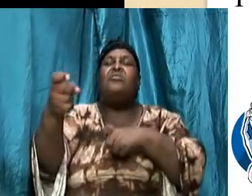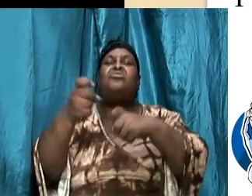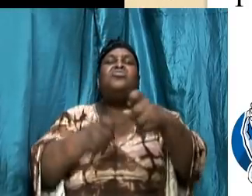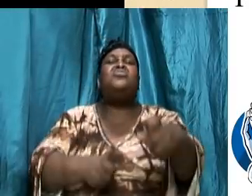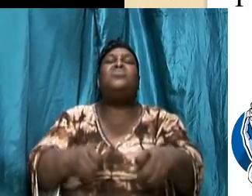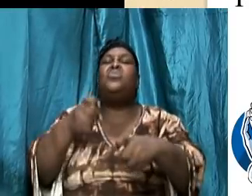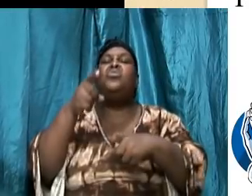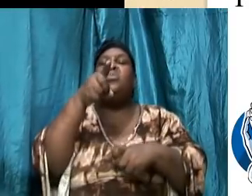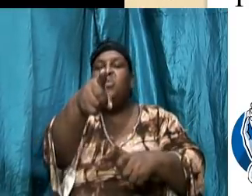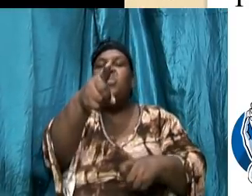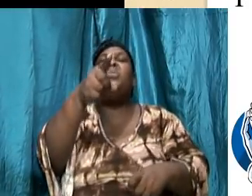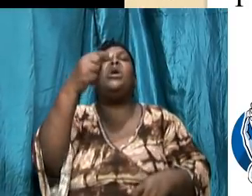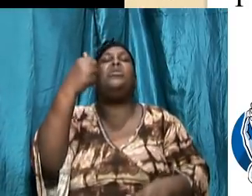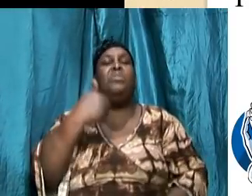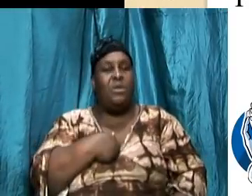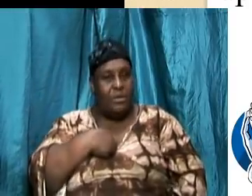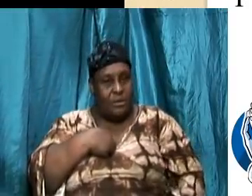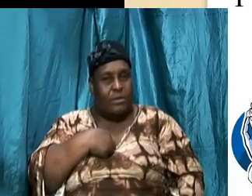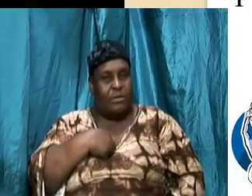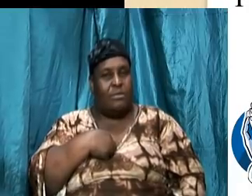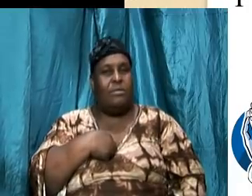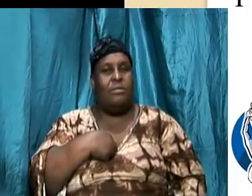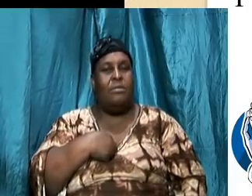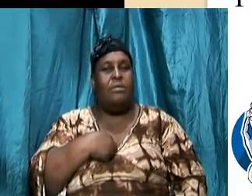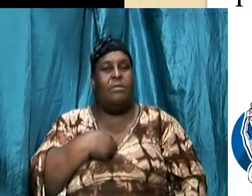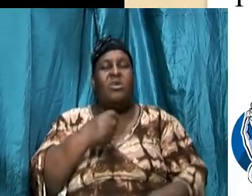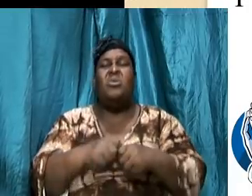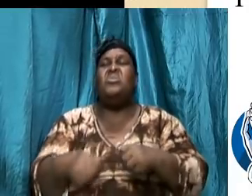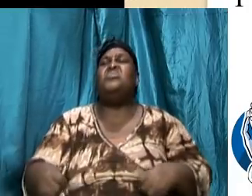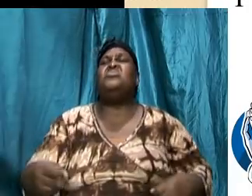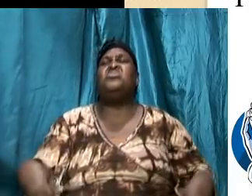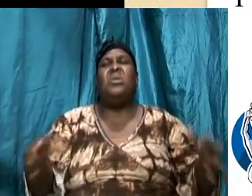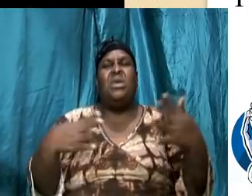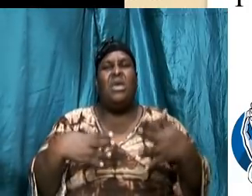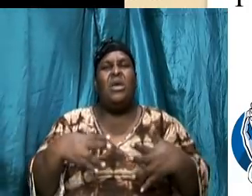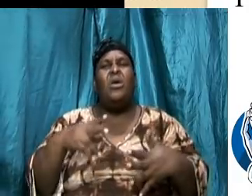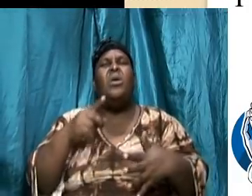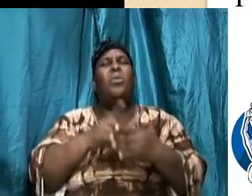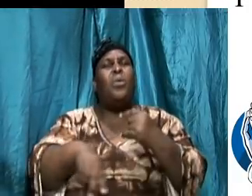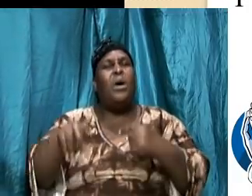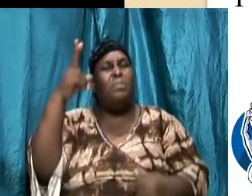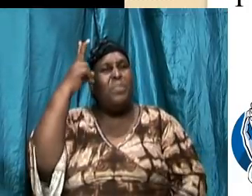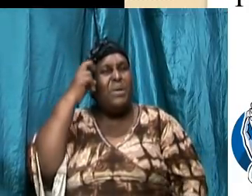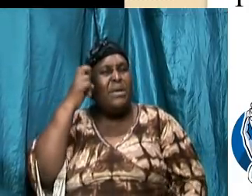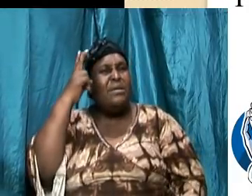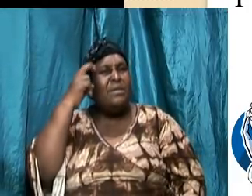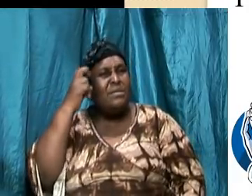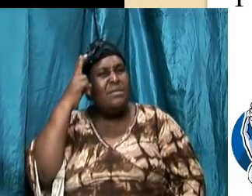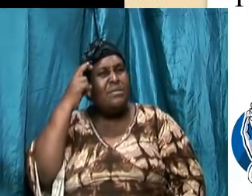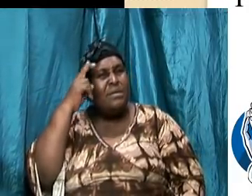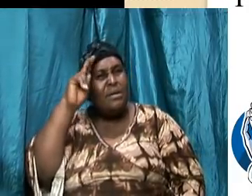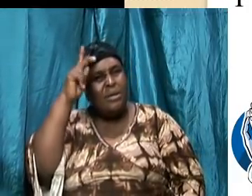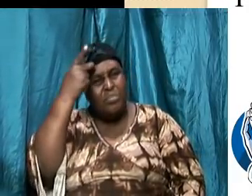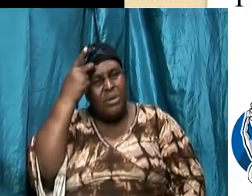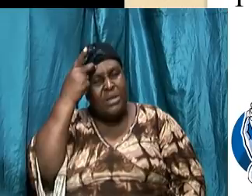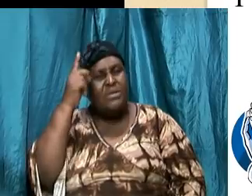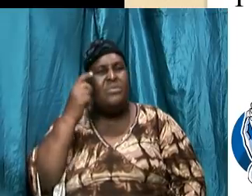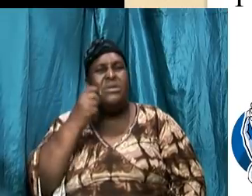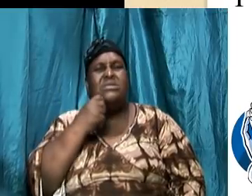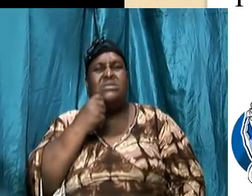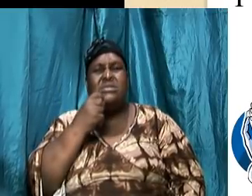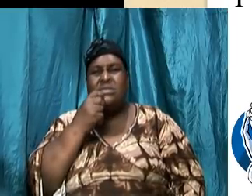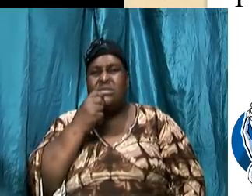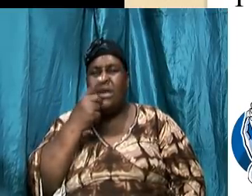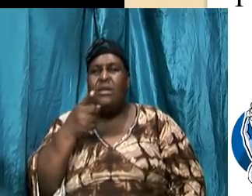so hear what he said to the Colossians having spoken to them having spoken to the others he said